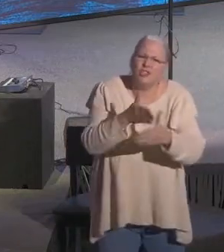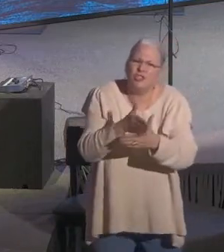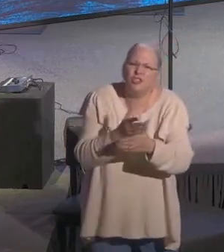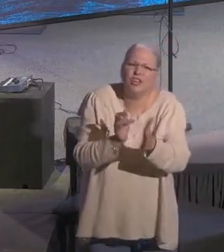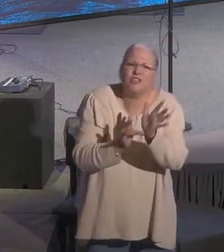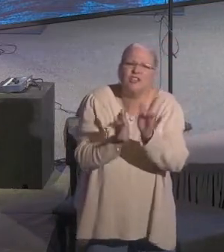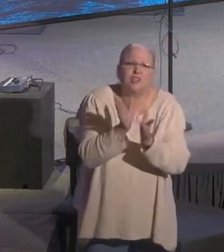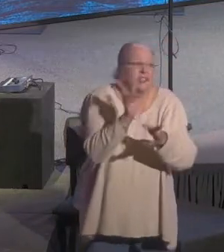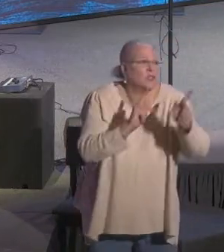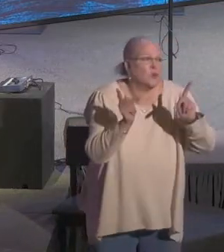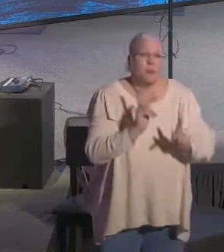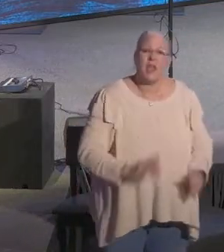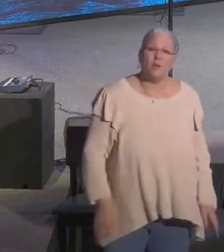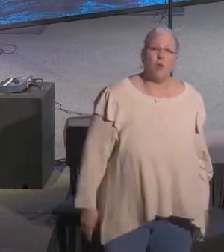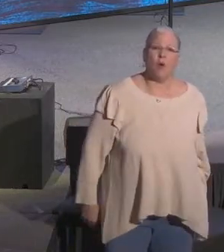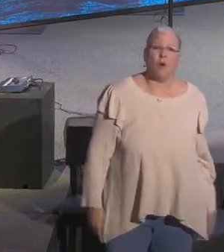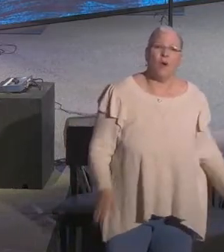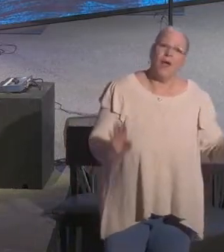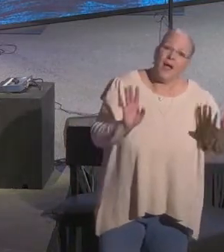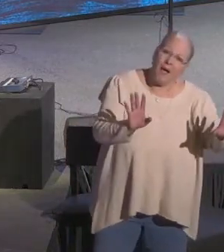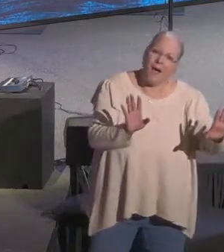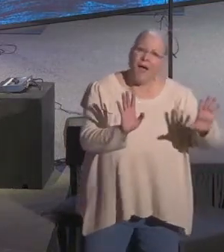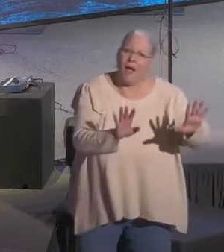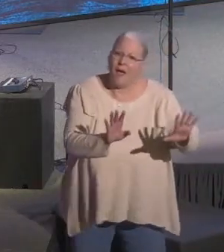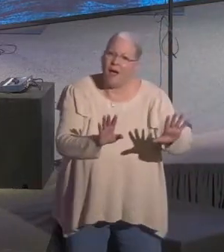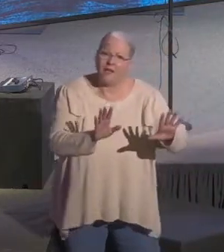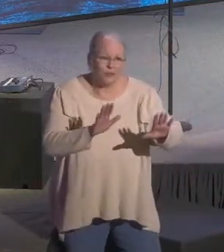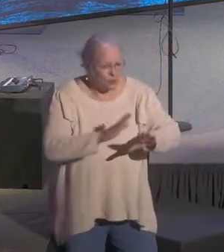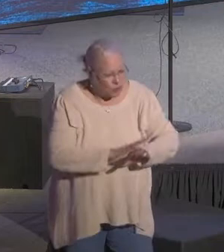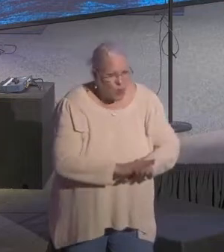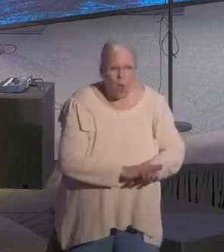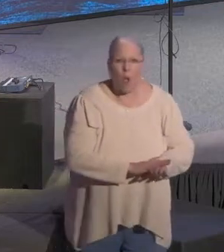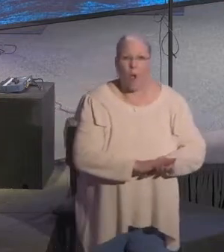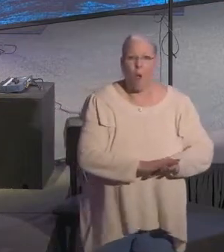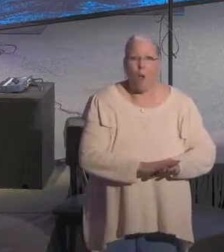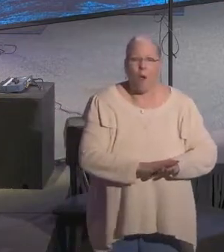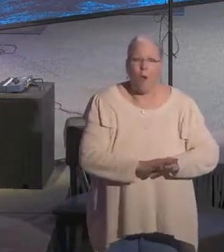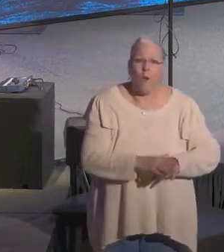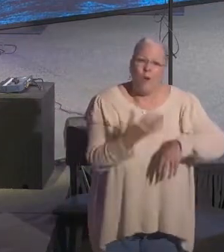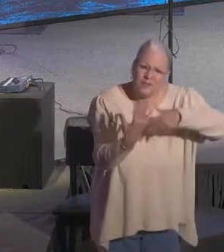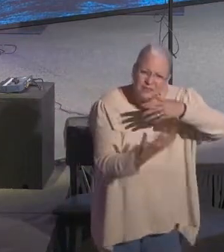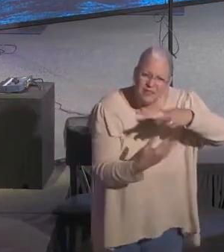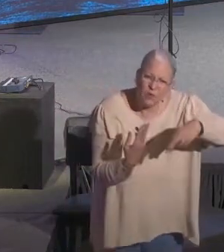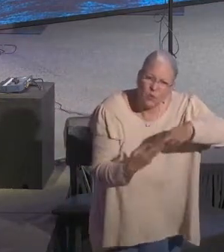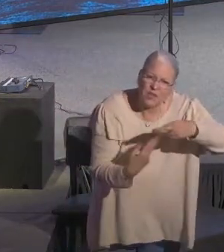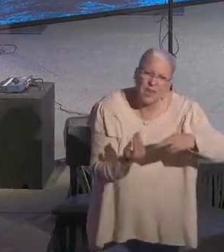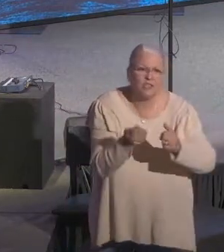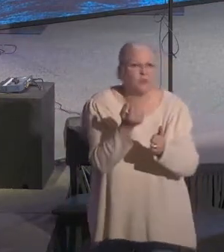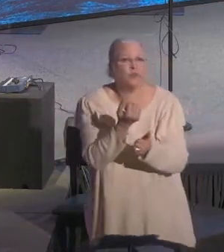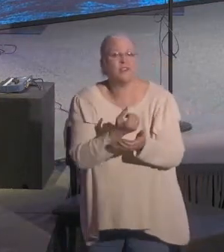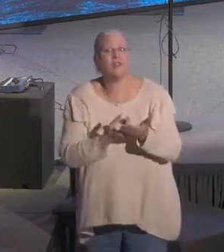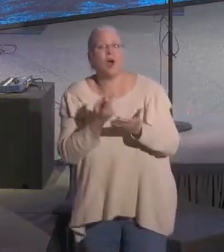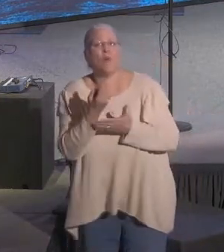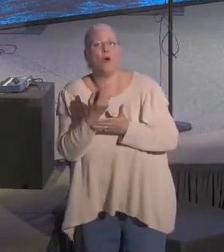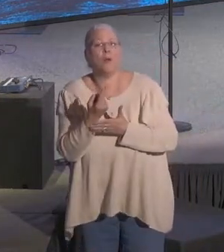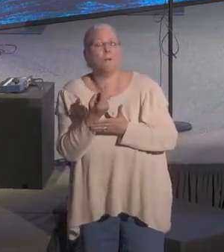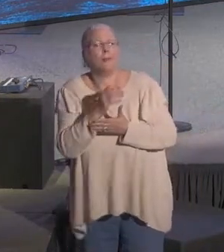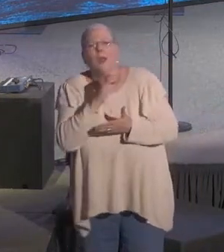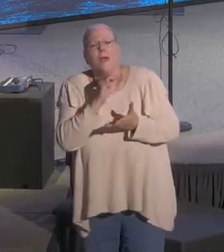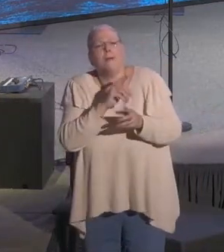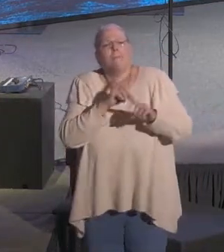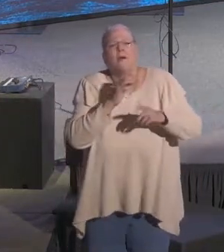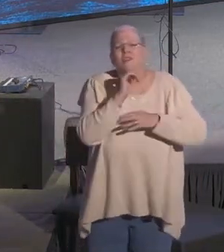just beating people over the head with Jesus. It takes a relationship. It takes a connection. But we need not be